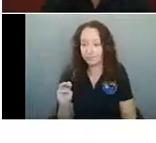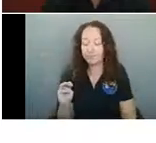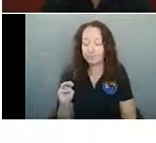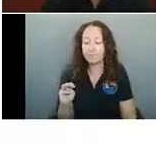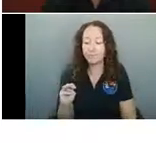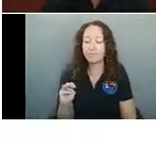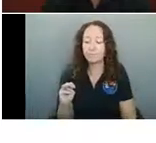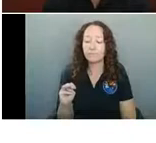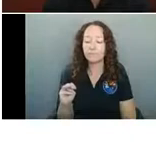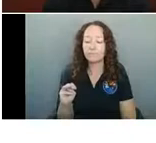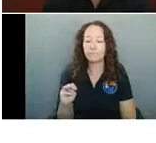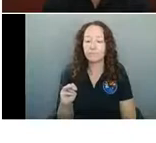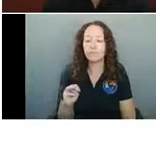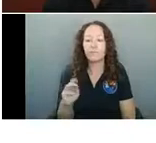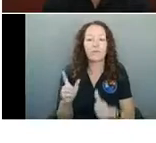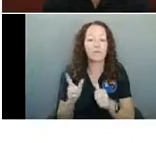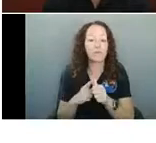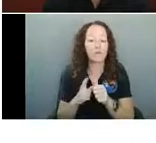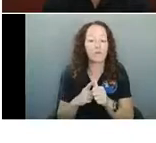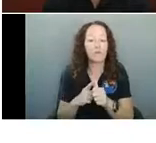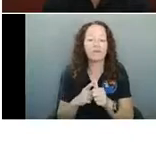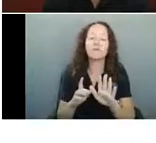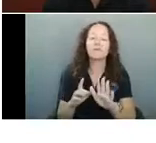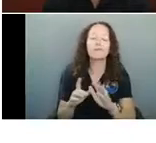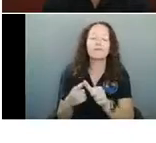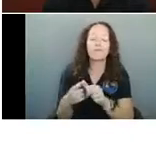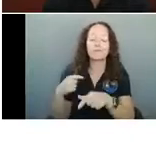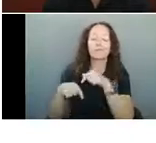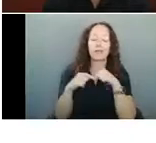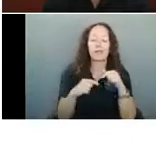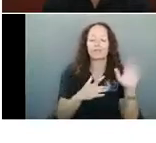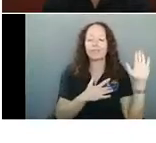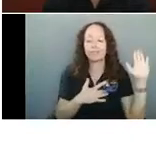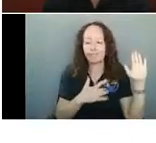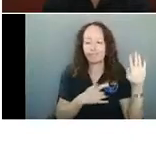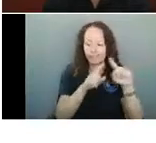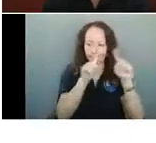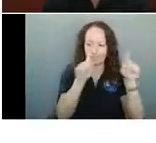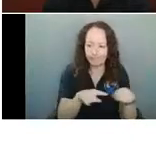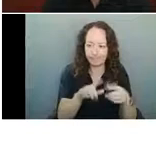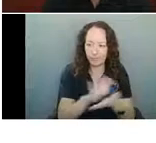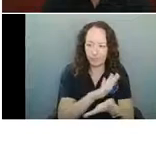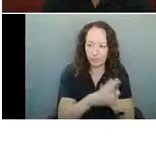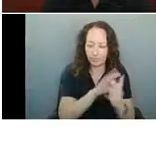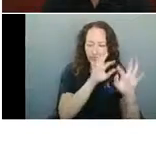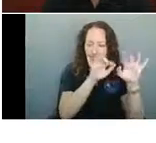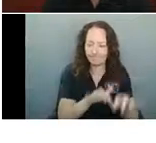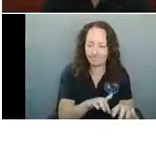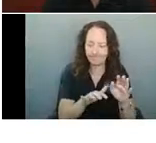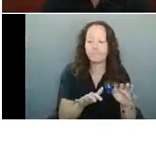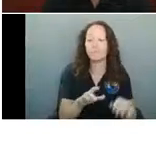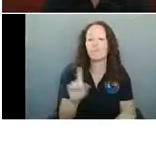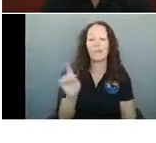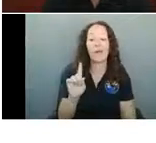First, before I find that I can talk about the attestation form. So the attestation form is found on the Arizona Department of Health